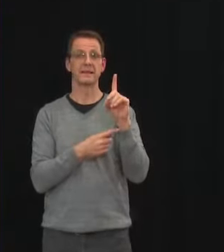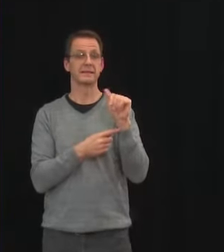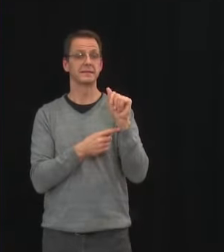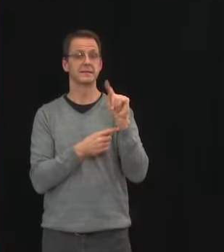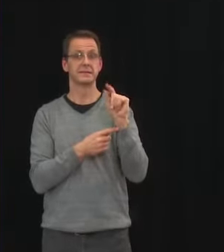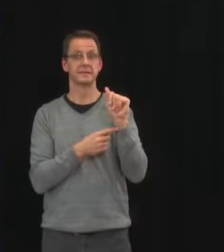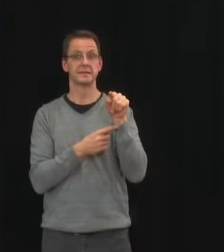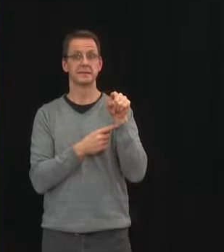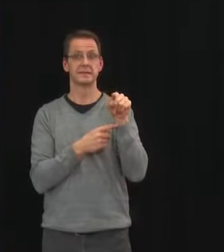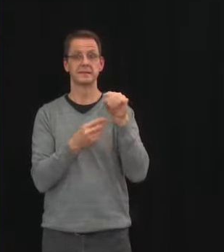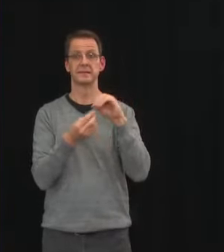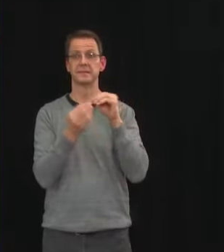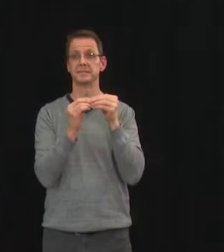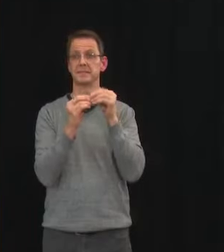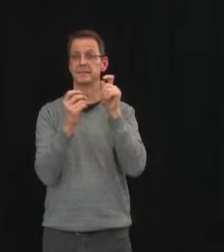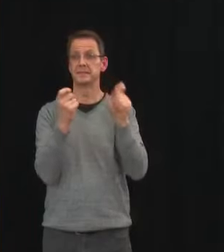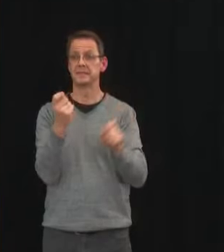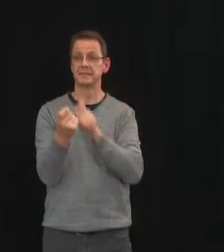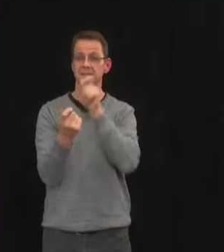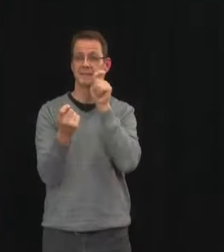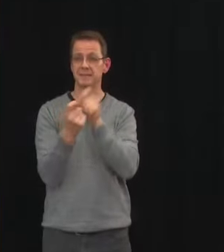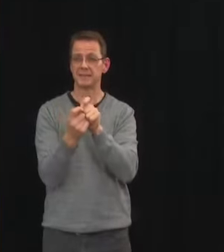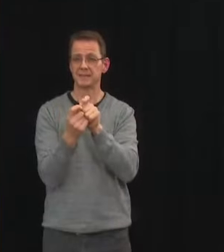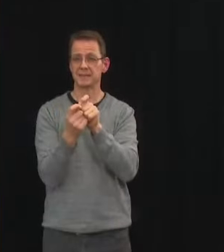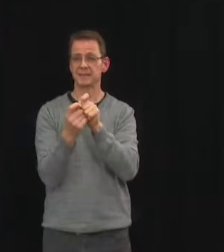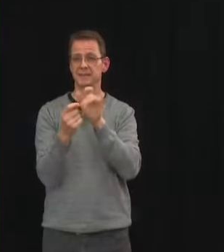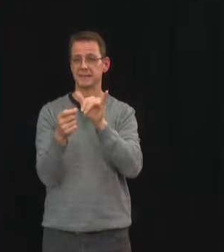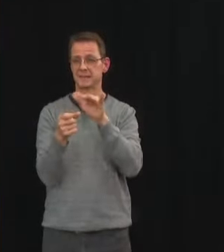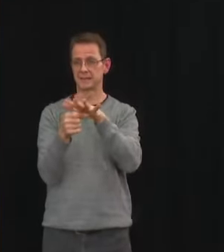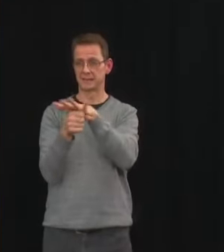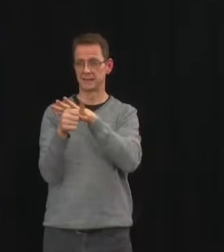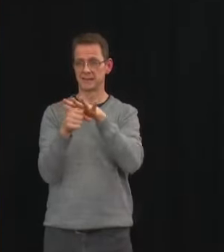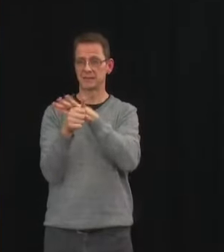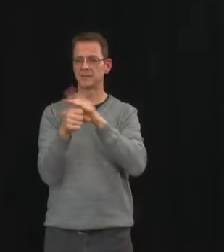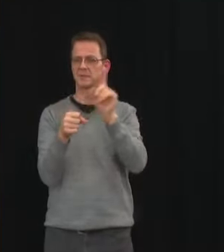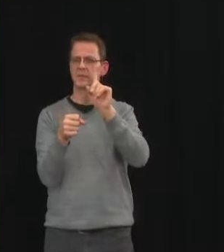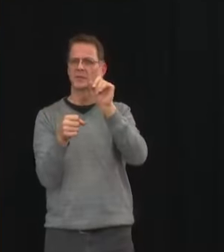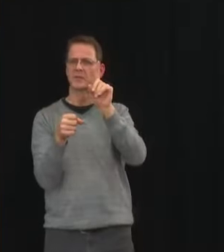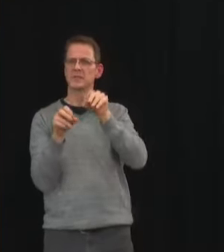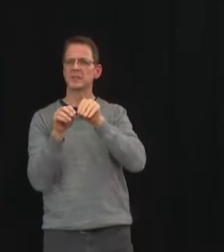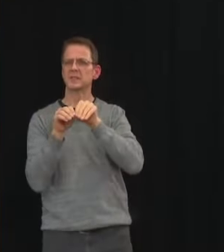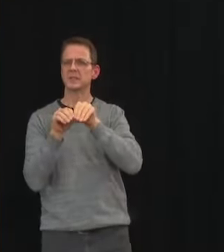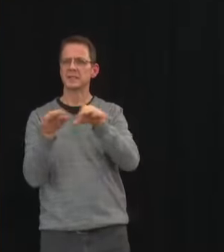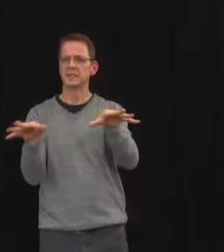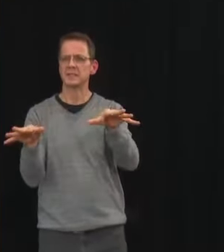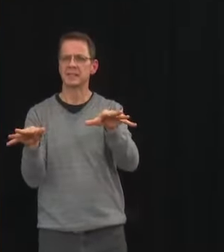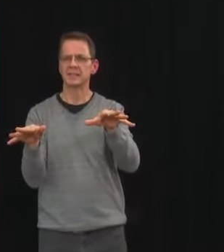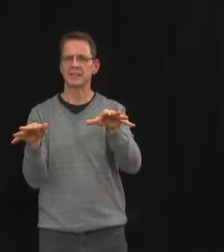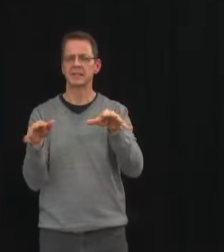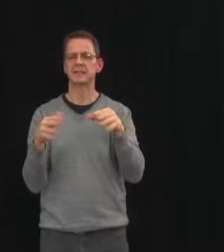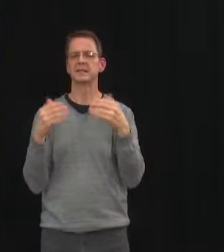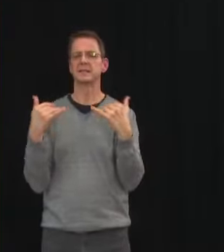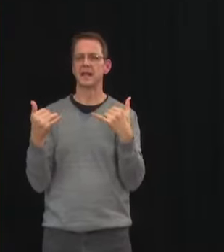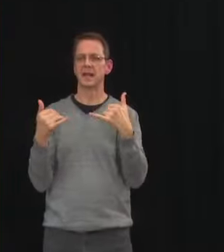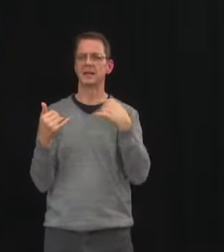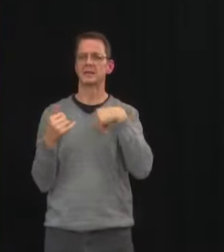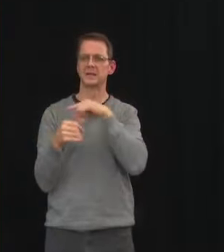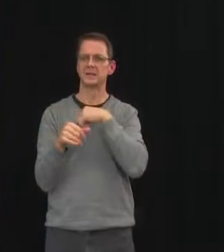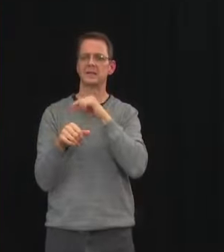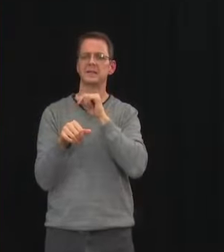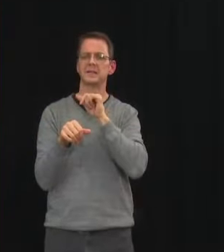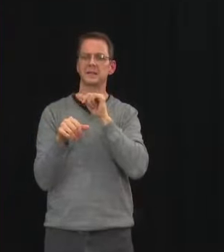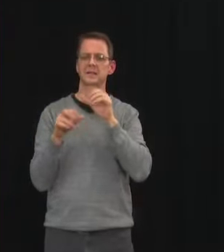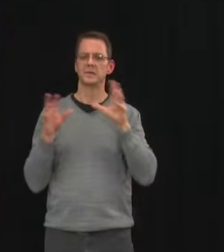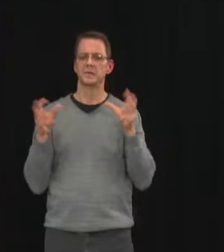on putting that together uh it it sounds straightforward but unfortunately when we dig down into that category of the specific